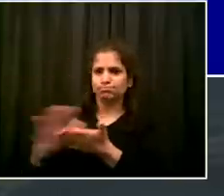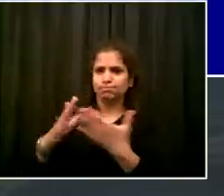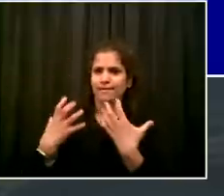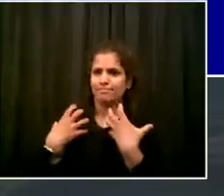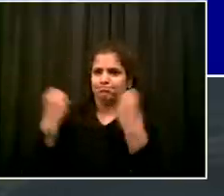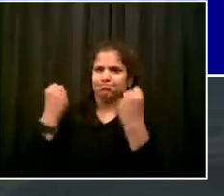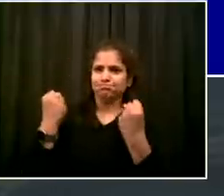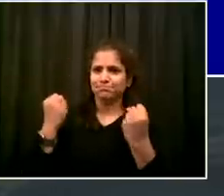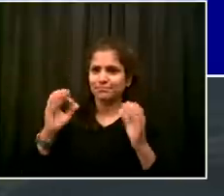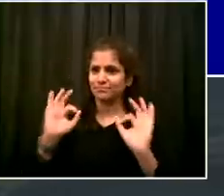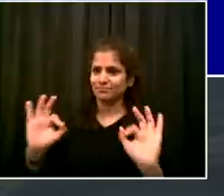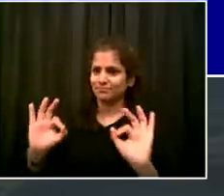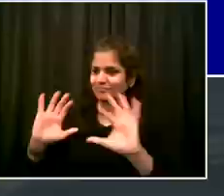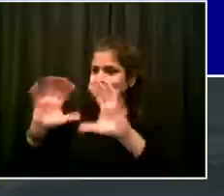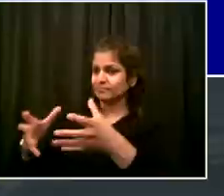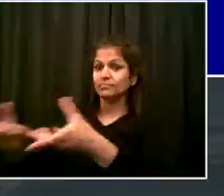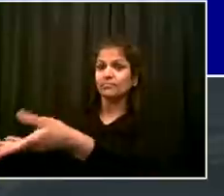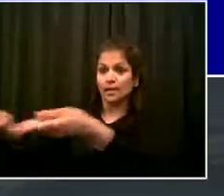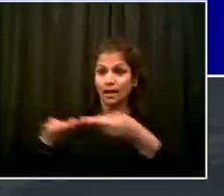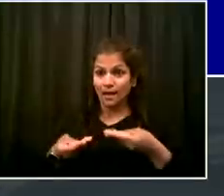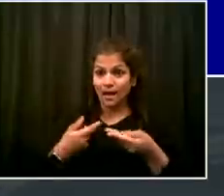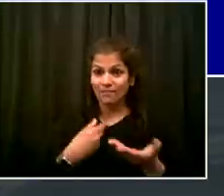questions is, would you serve this to your grandma?